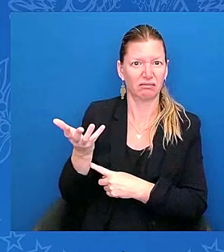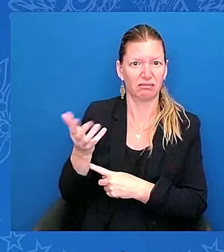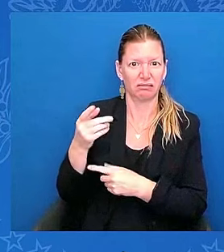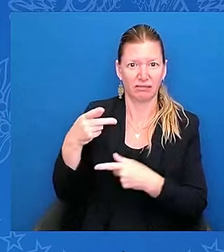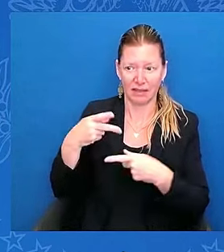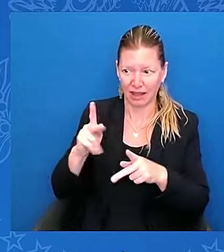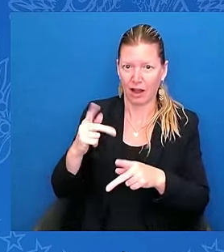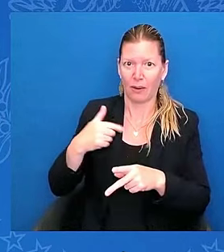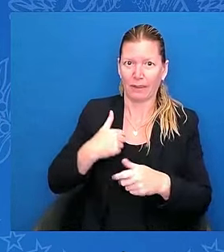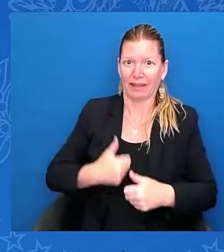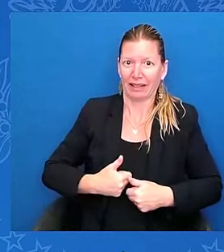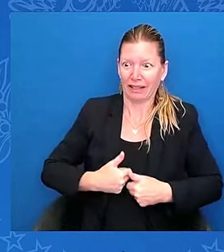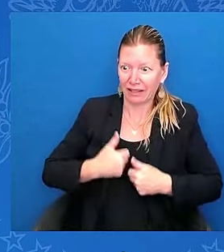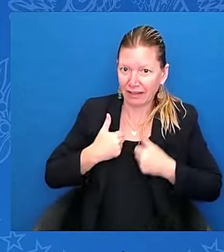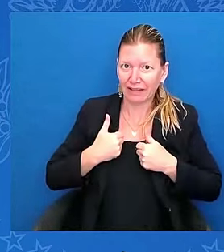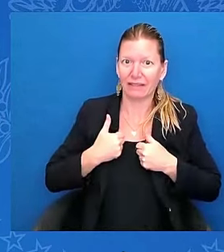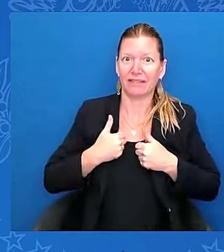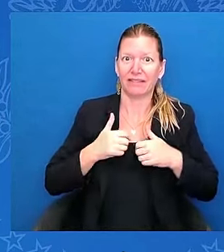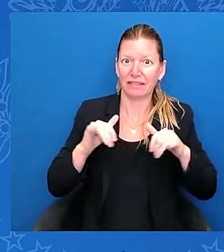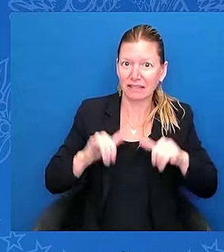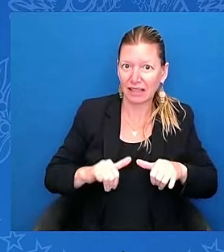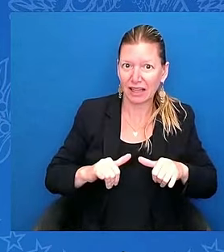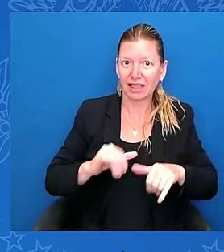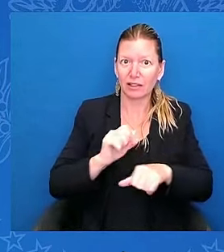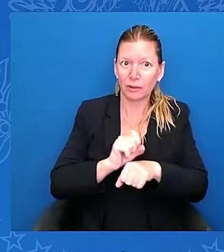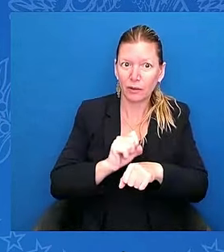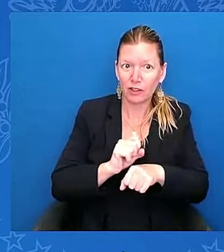the only country I have ever known and loved.